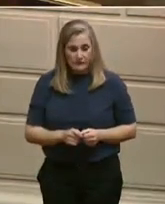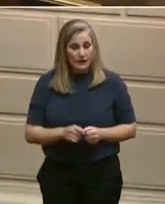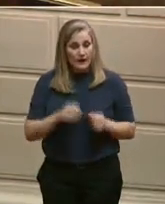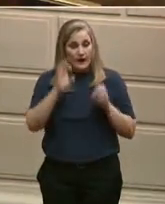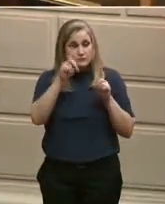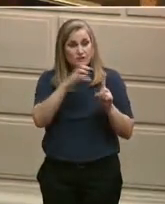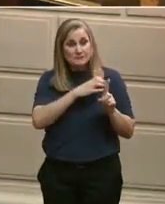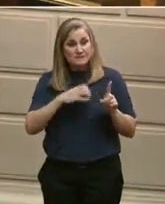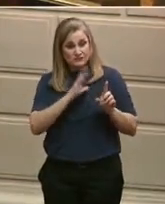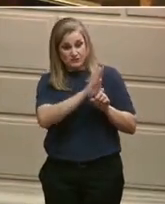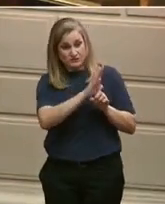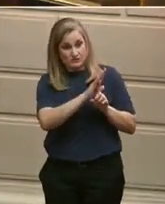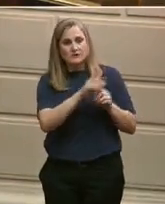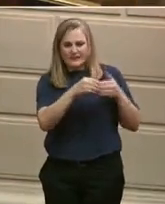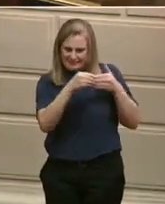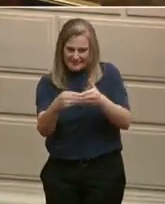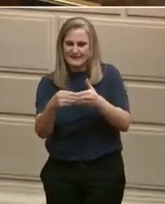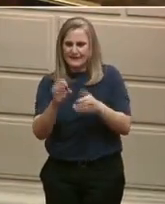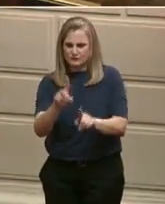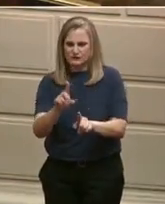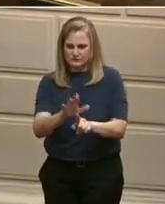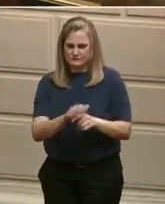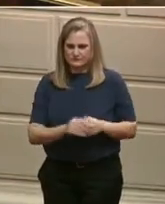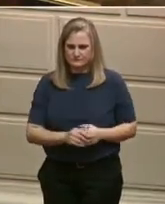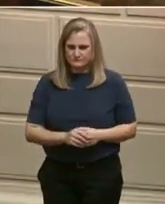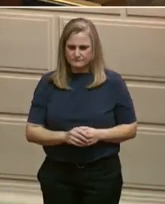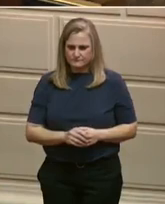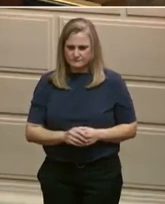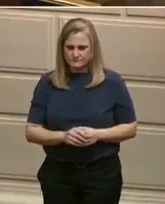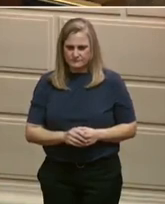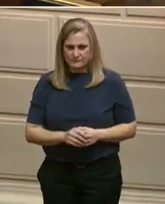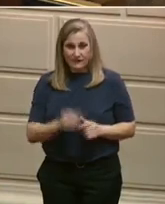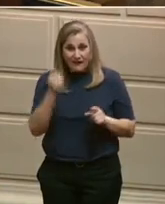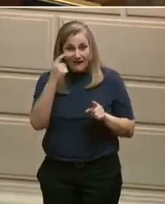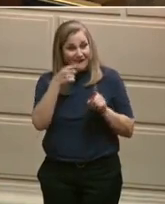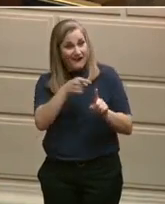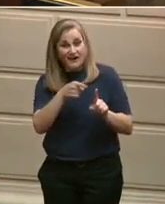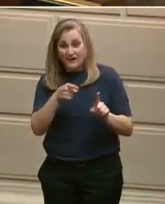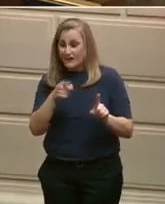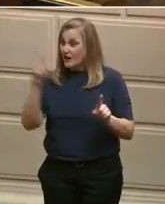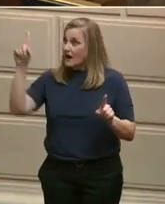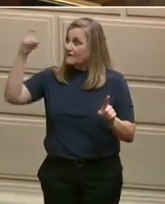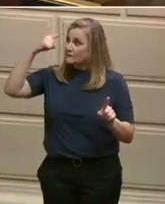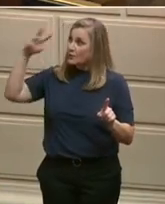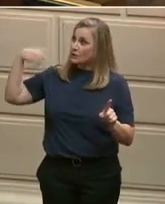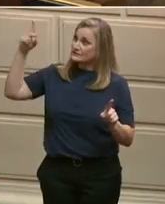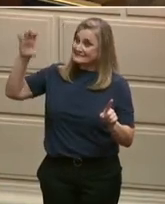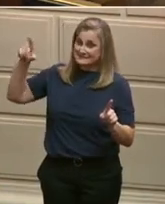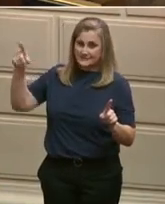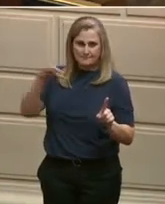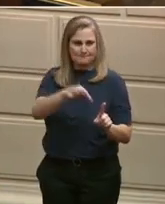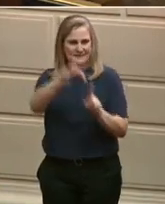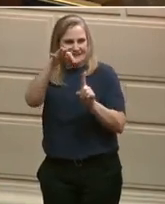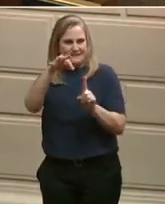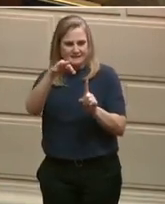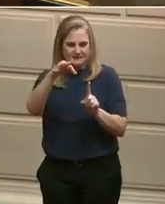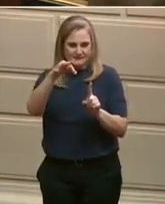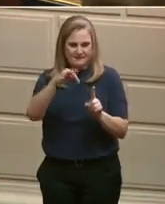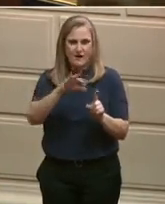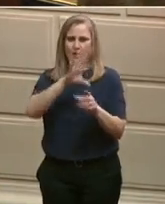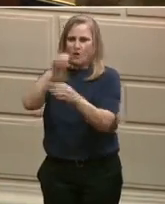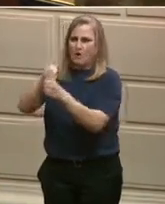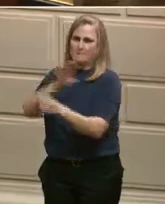who was recently appointed by the Biden administration to serve on their National Assessment Governing Board. Thank you, Commissioner.